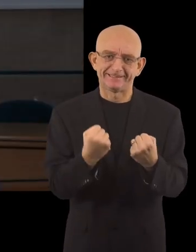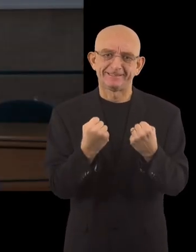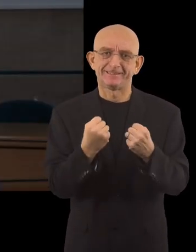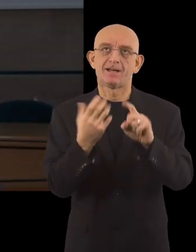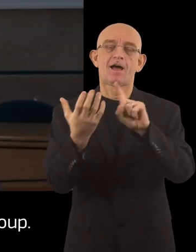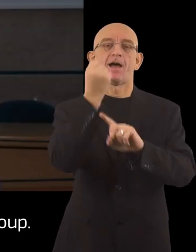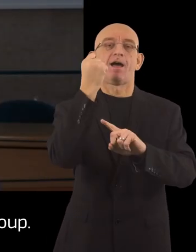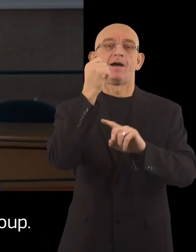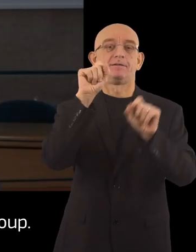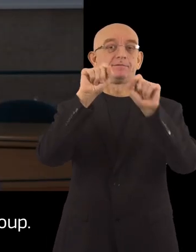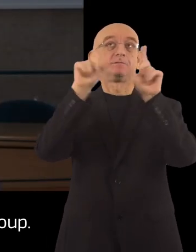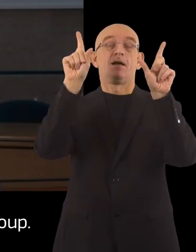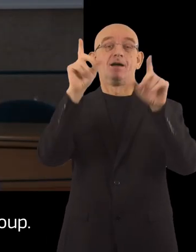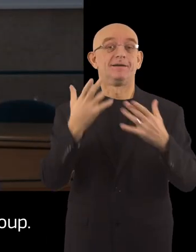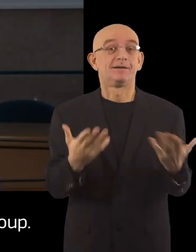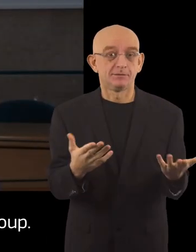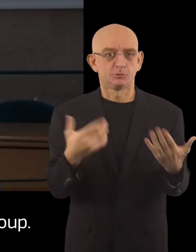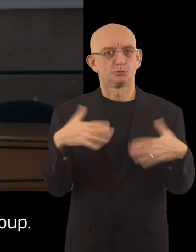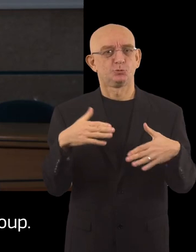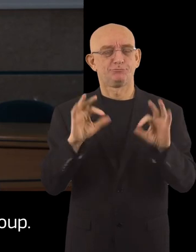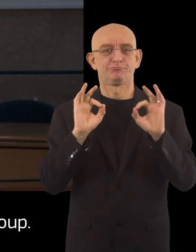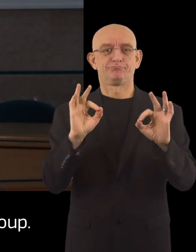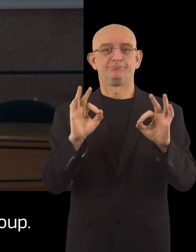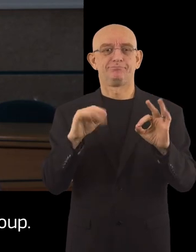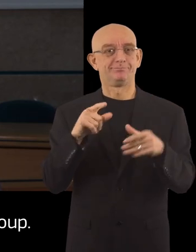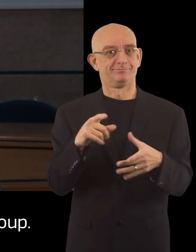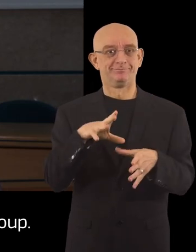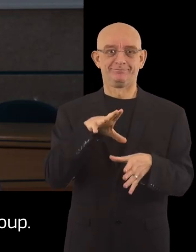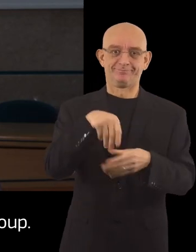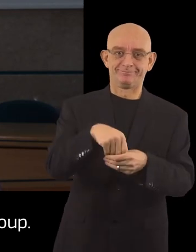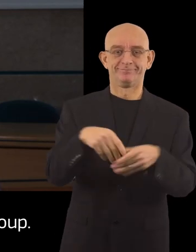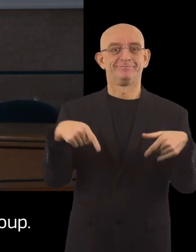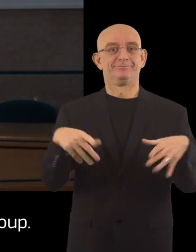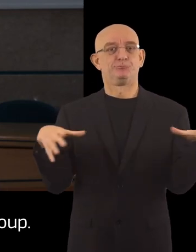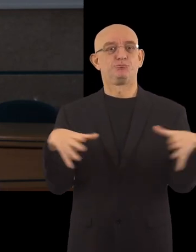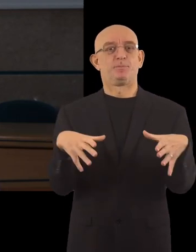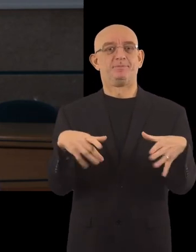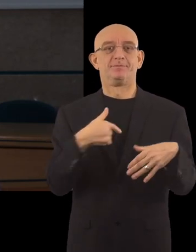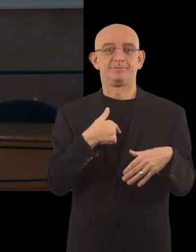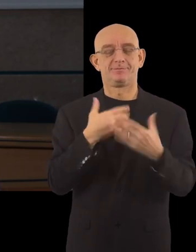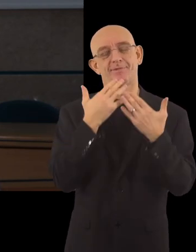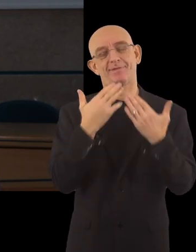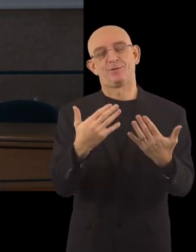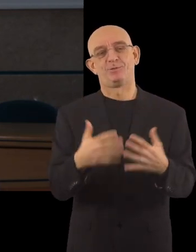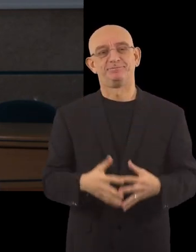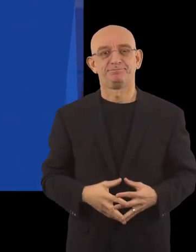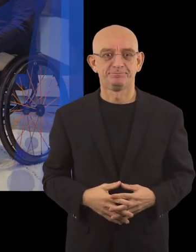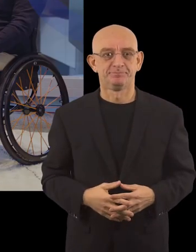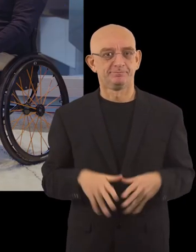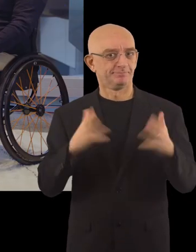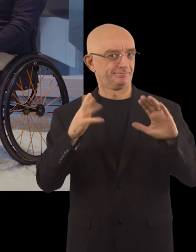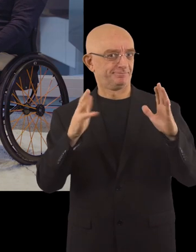It is an honor to be included in such a group. Thank you very much.